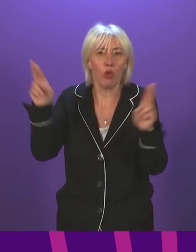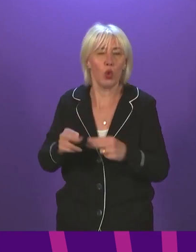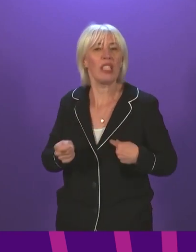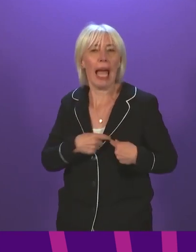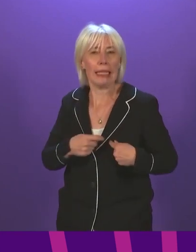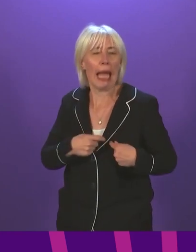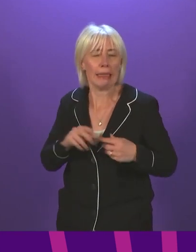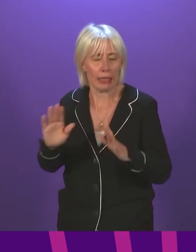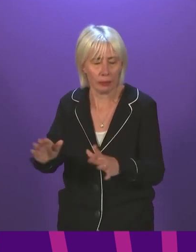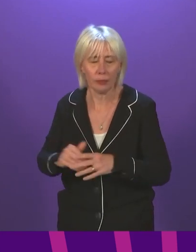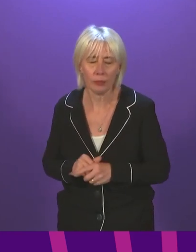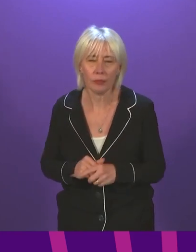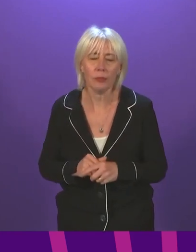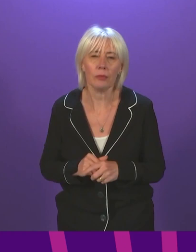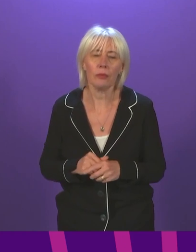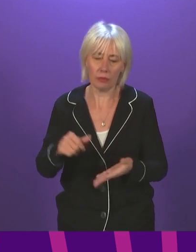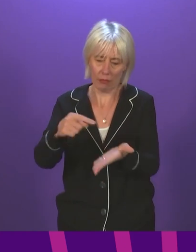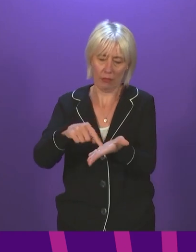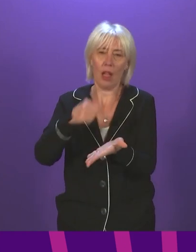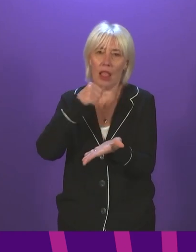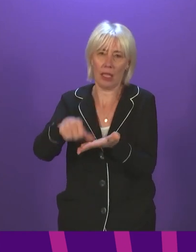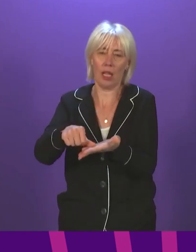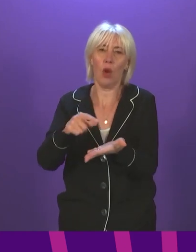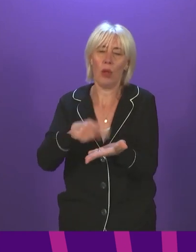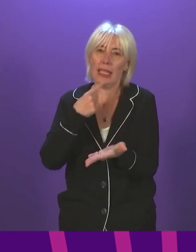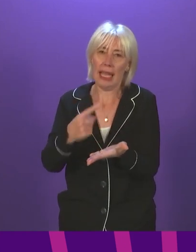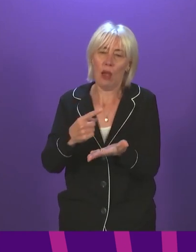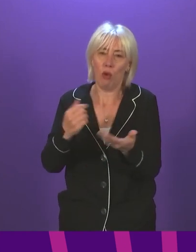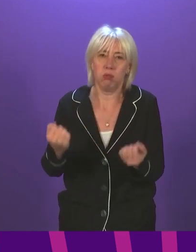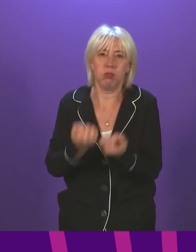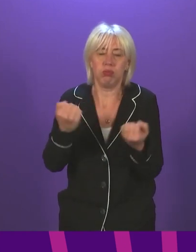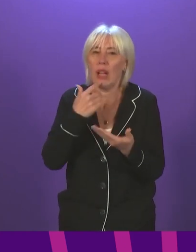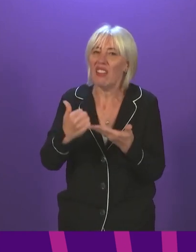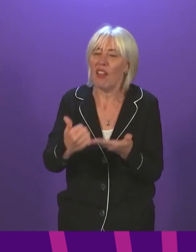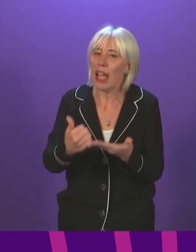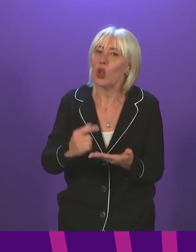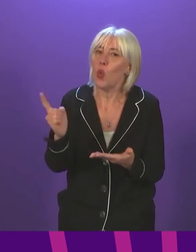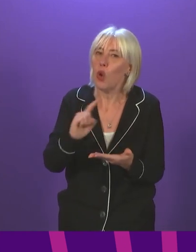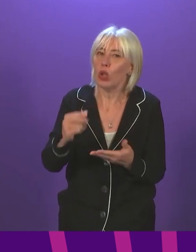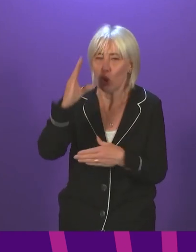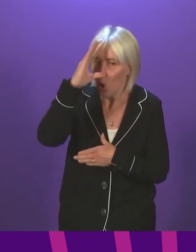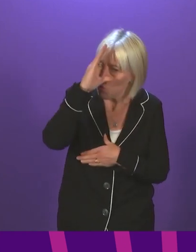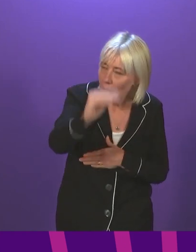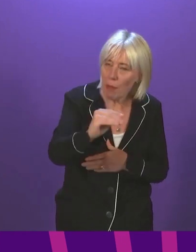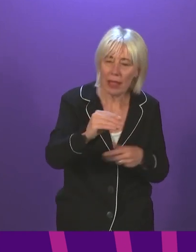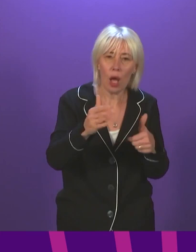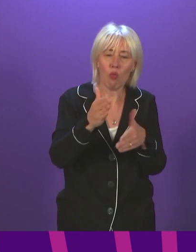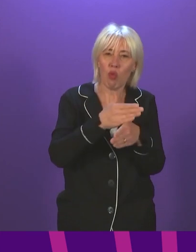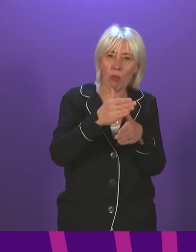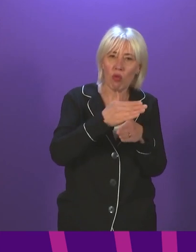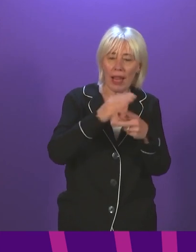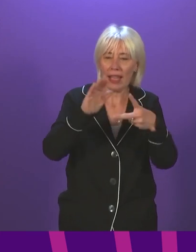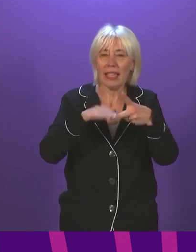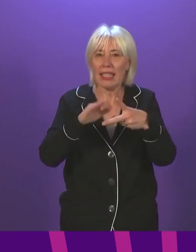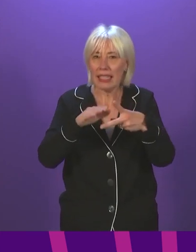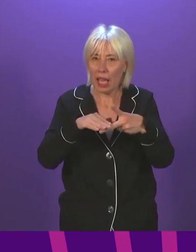In addition, the advice in the letters will be strengthened in one respect. They will recommend to primary and secondary school pupils and